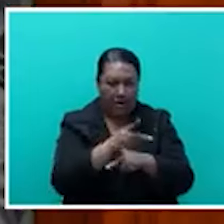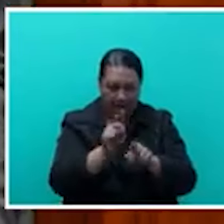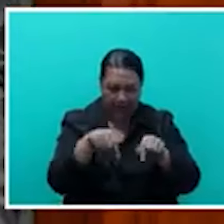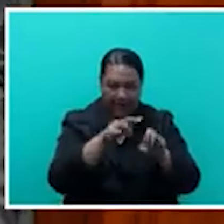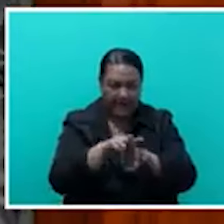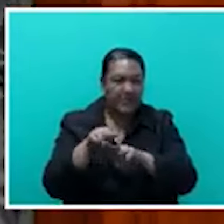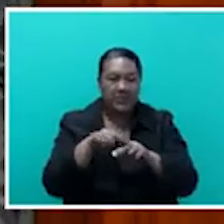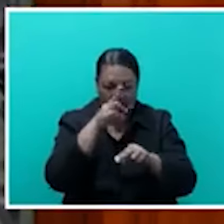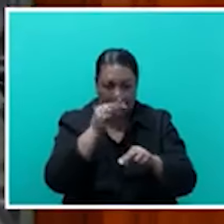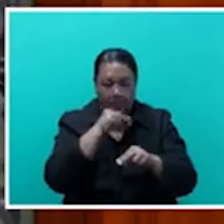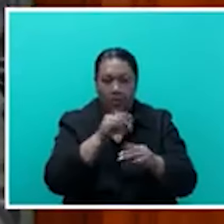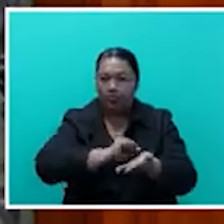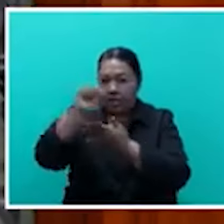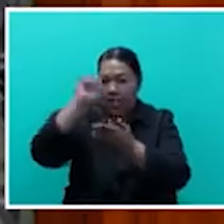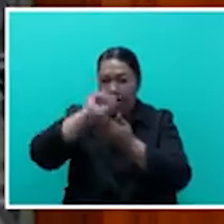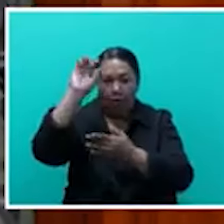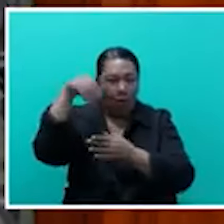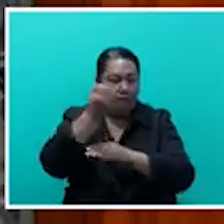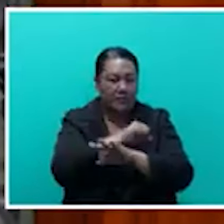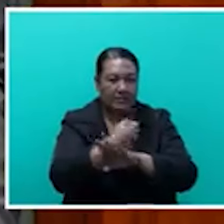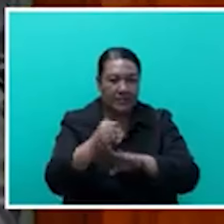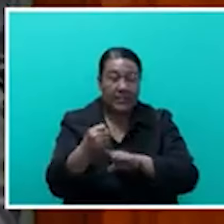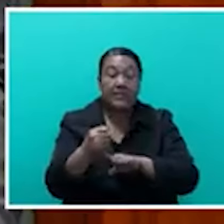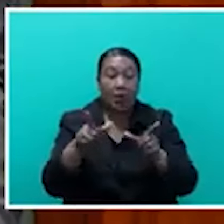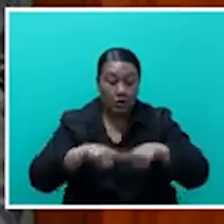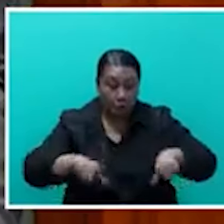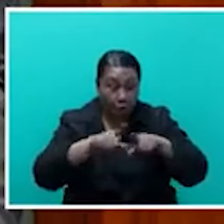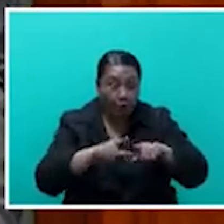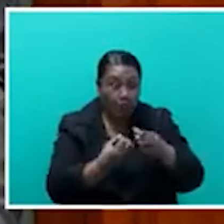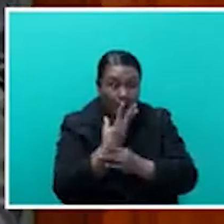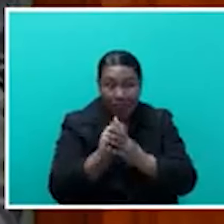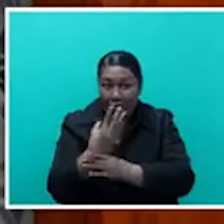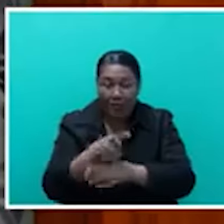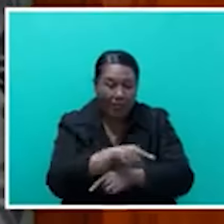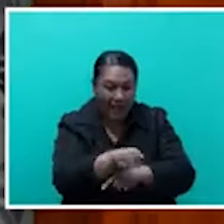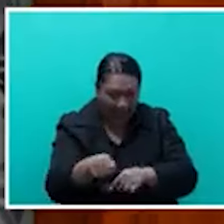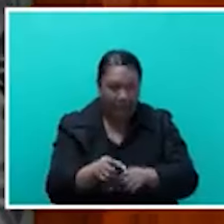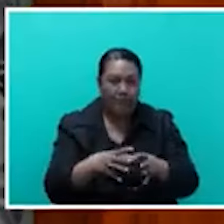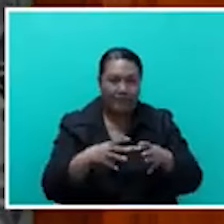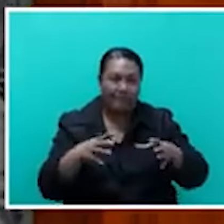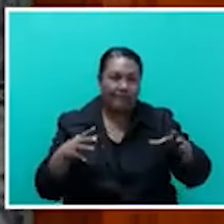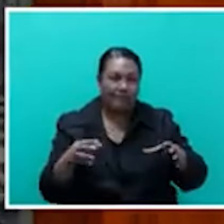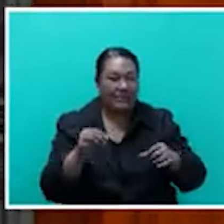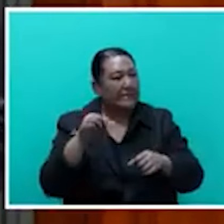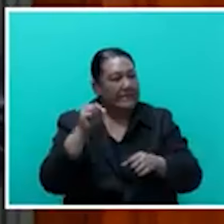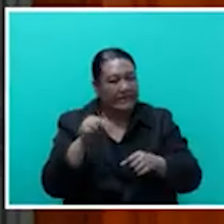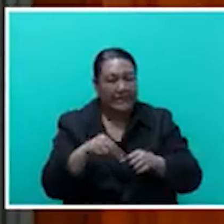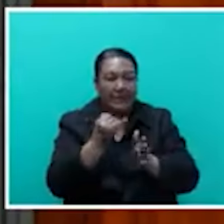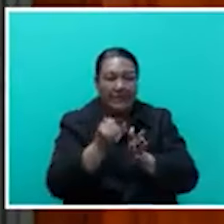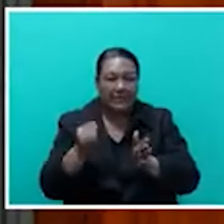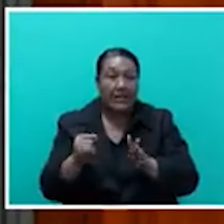encouragement also needs to come for our local growers to try and pursue those avenues. And this is why I pointed out the issue regarding